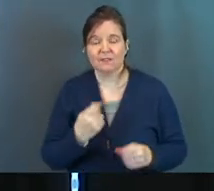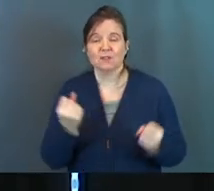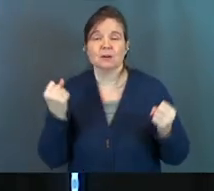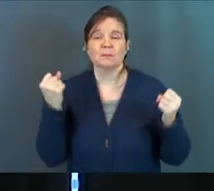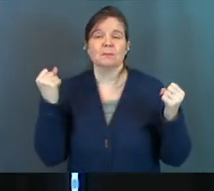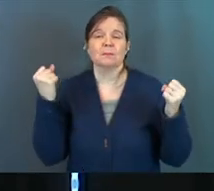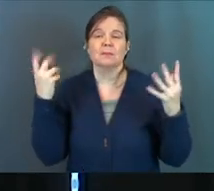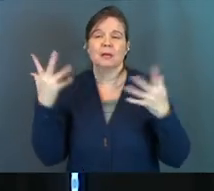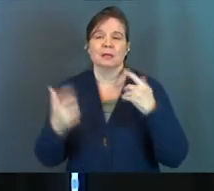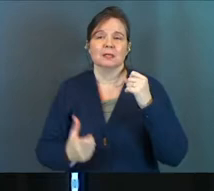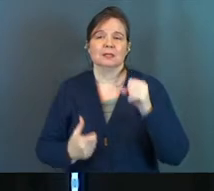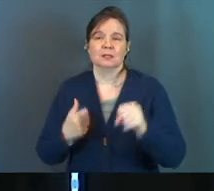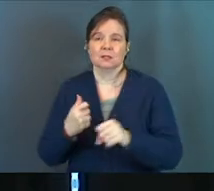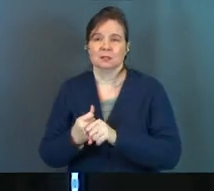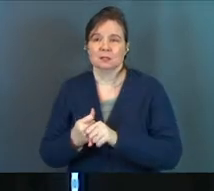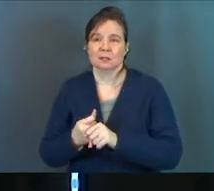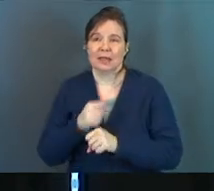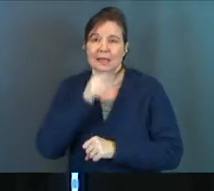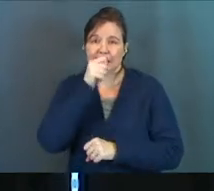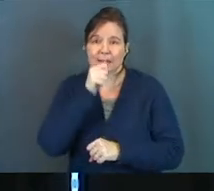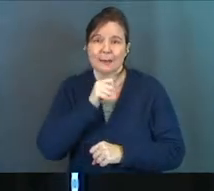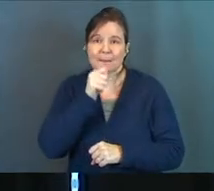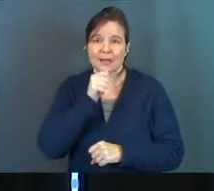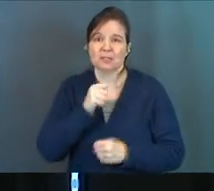millennia, the patience of Job. Job.